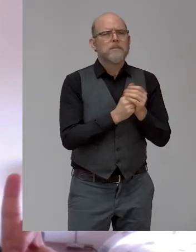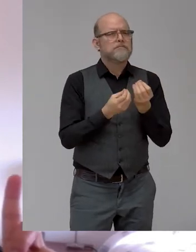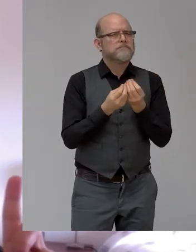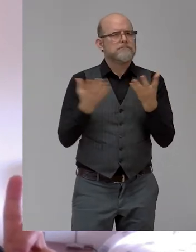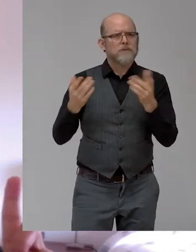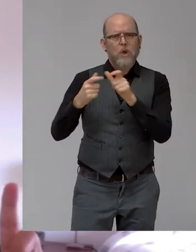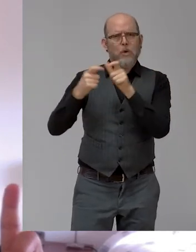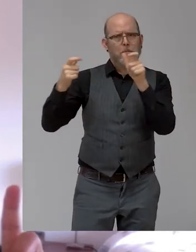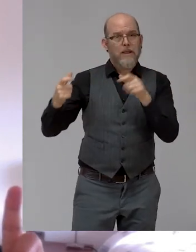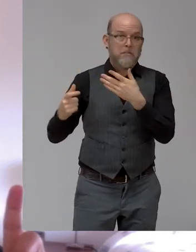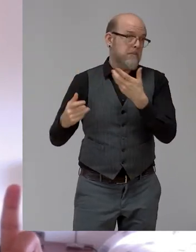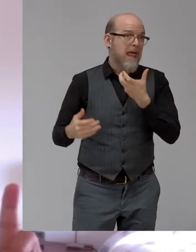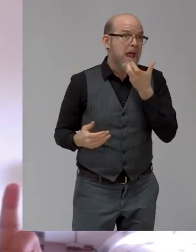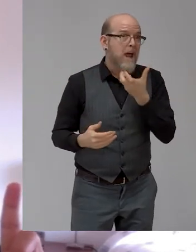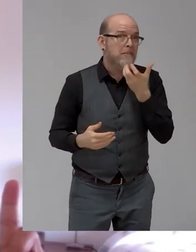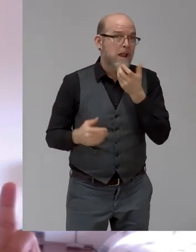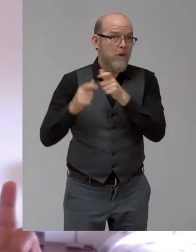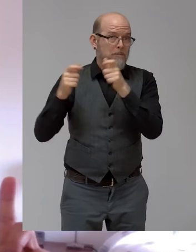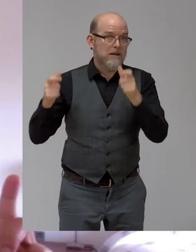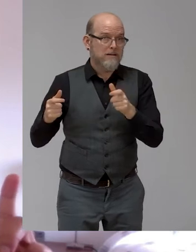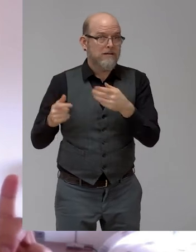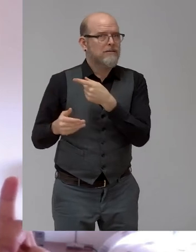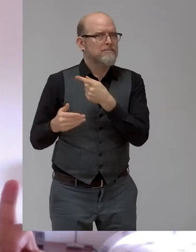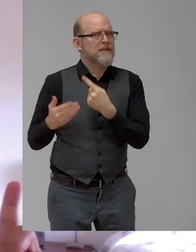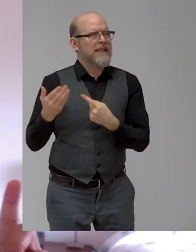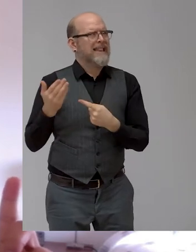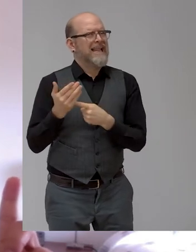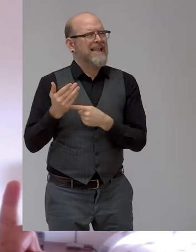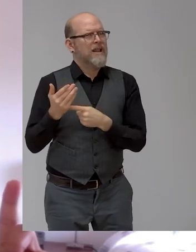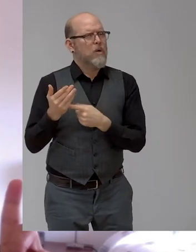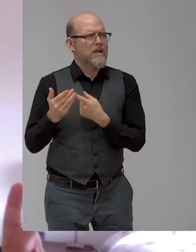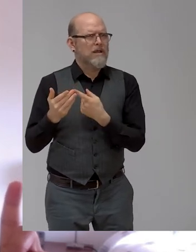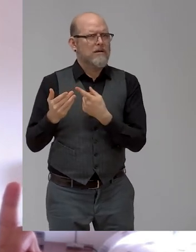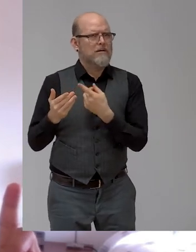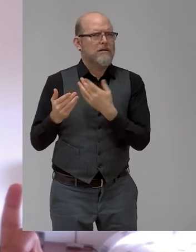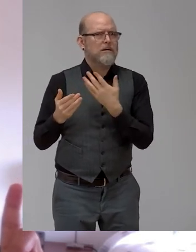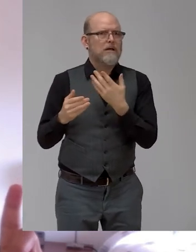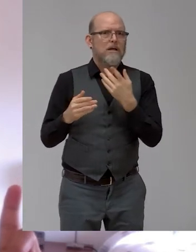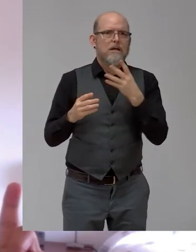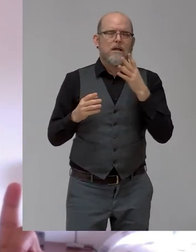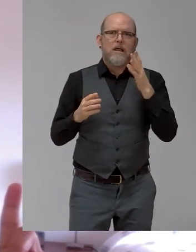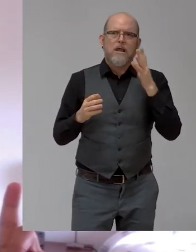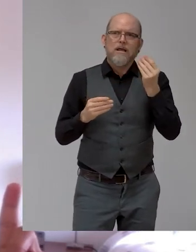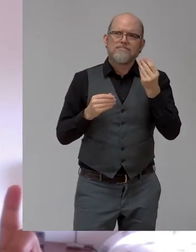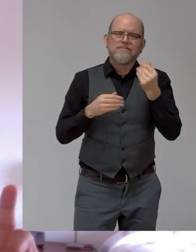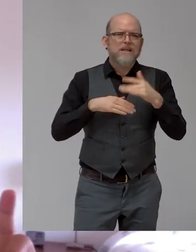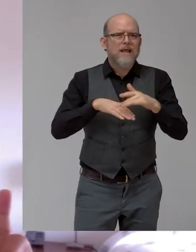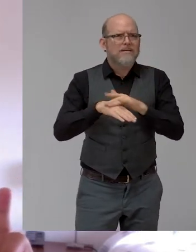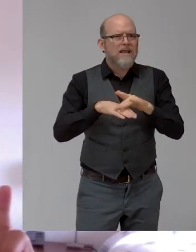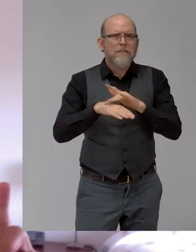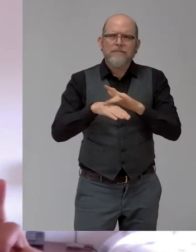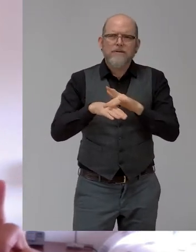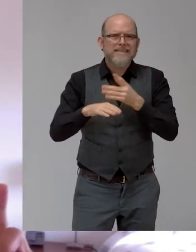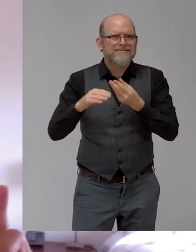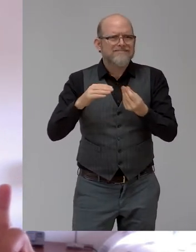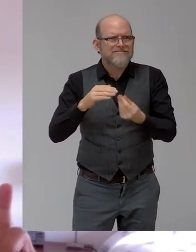the use of technology intuitive. Even today, any Apple product does not come with a training manual, right? Why?